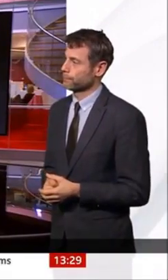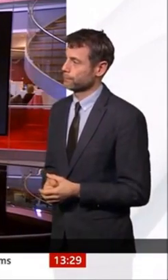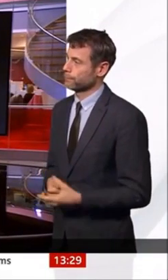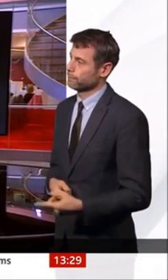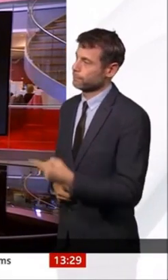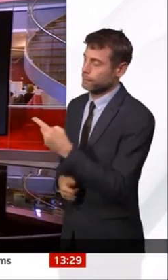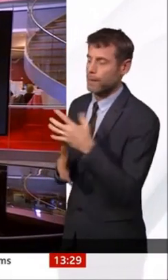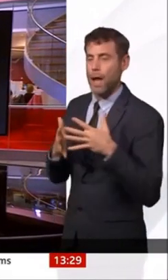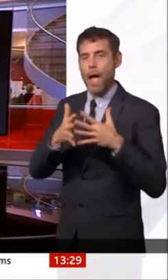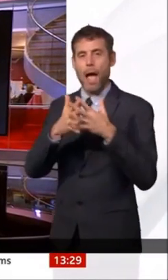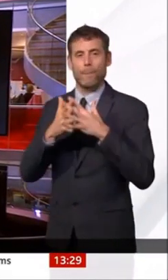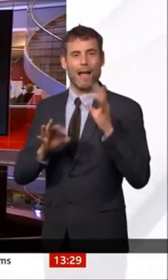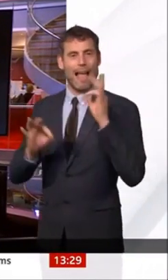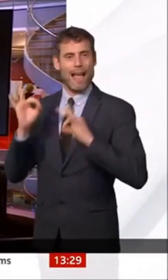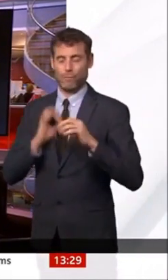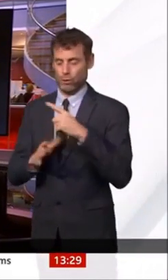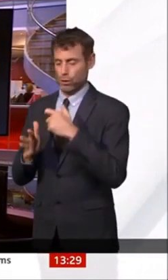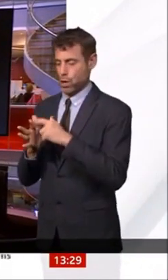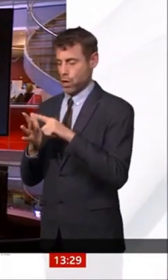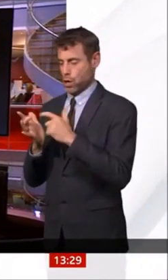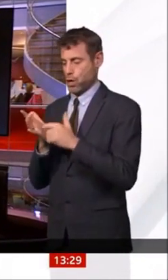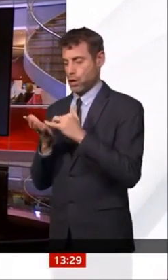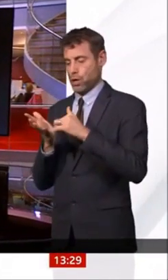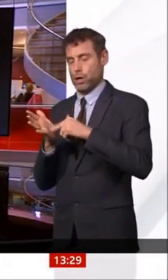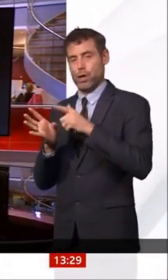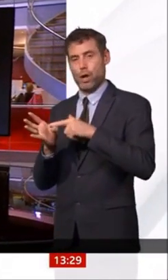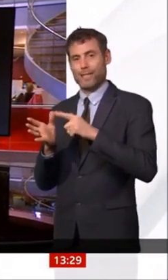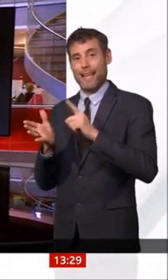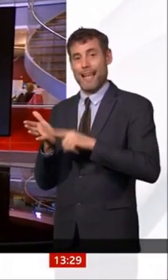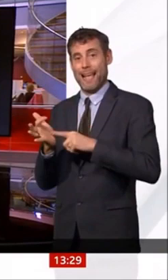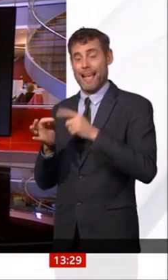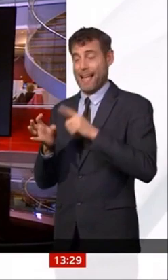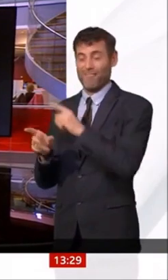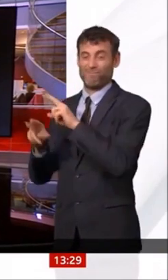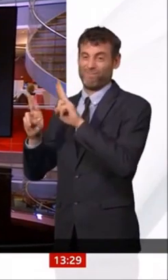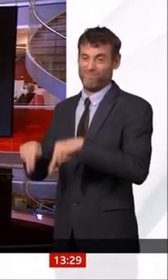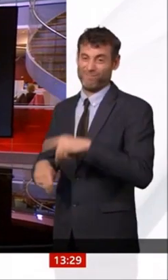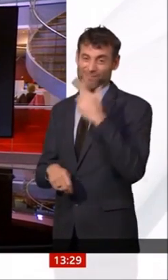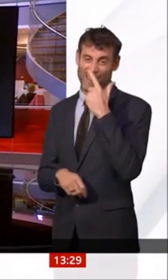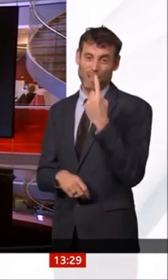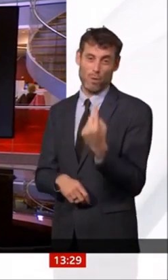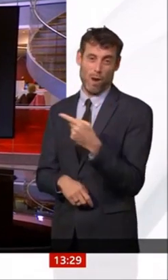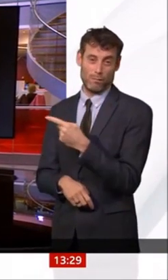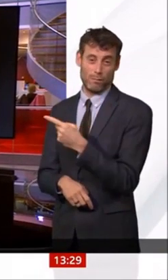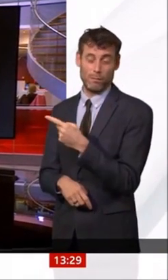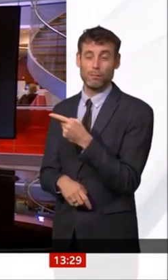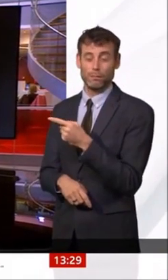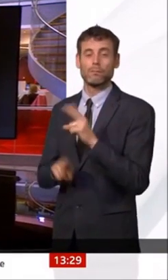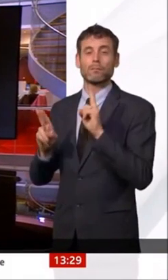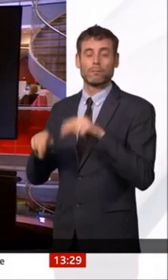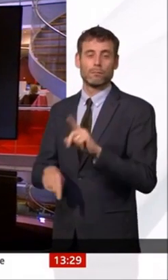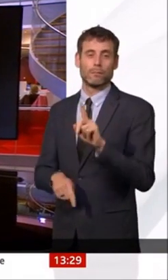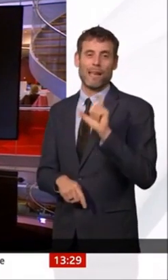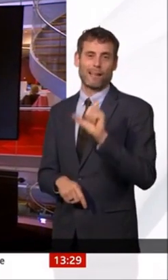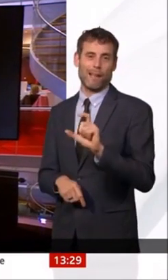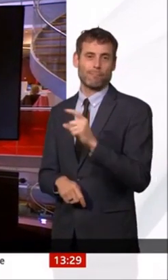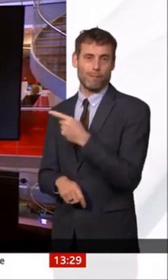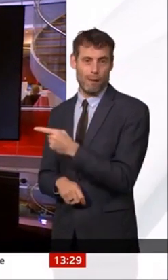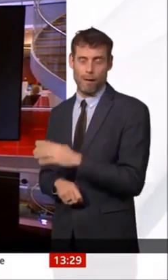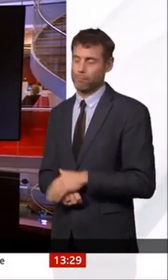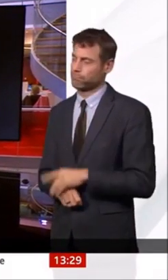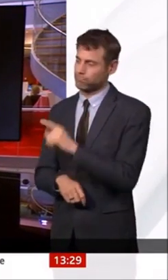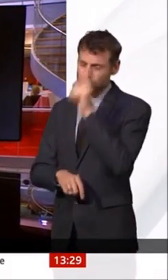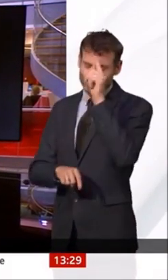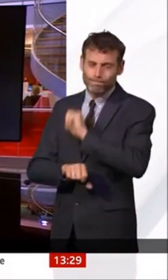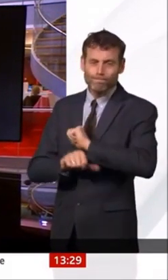The American actress Kirstie Alley has died at the age of 71 after being treated for cancer. She was best known for playing